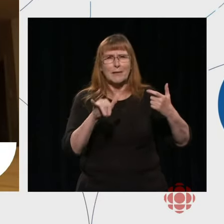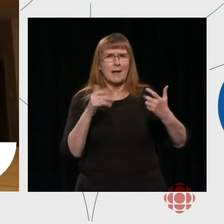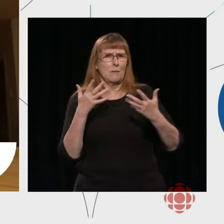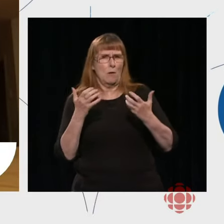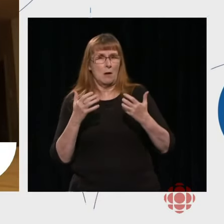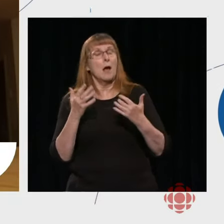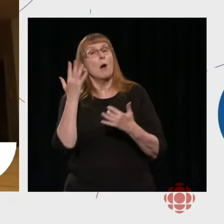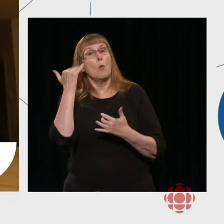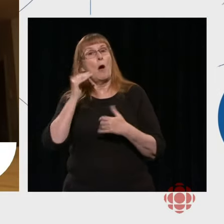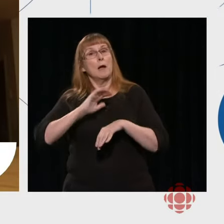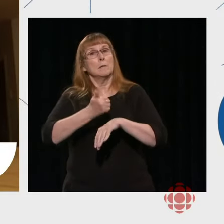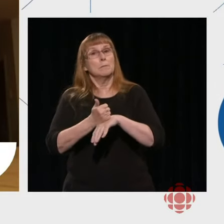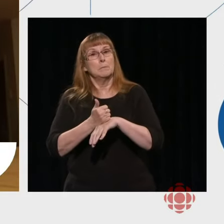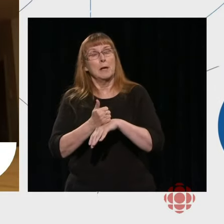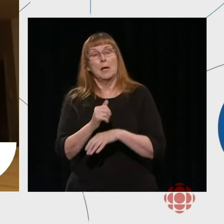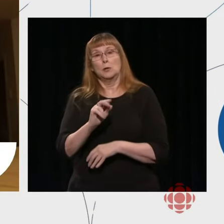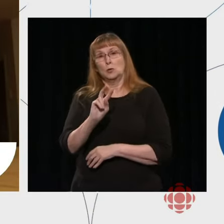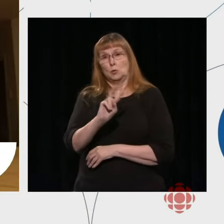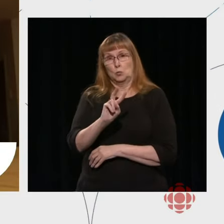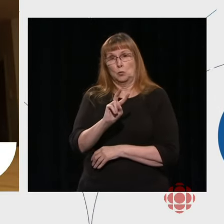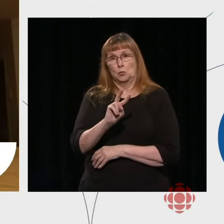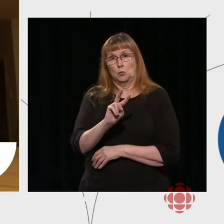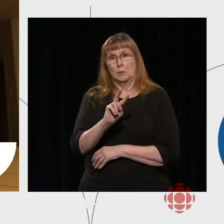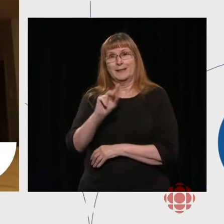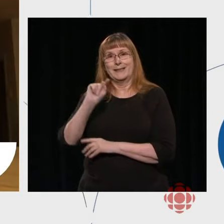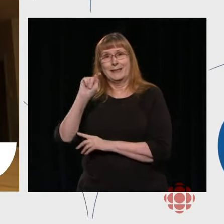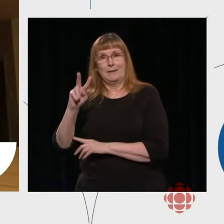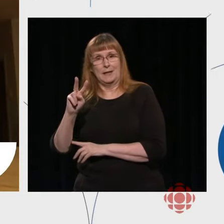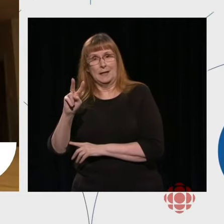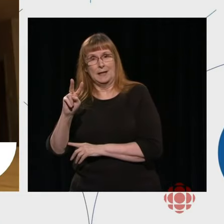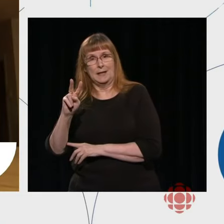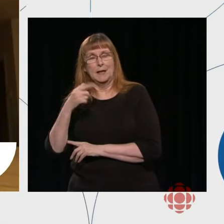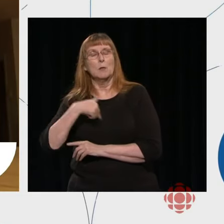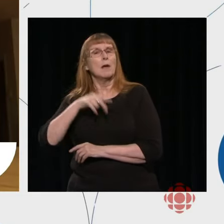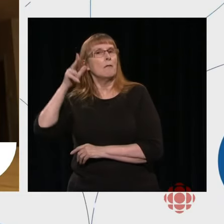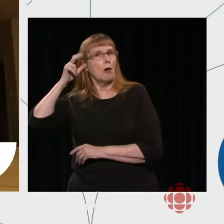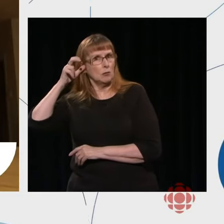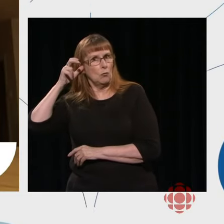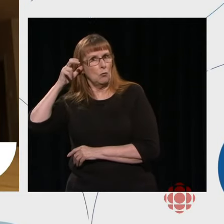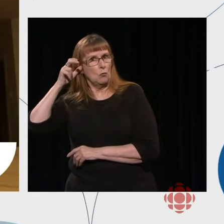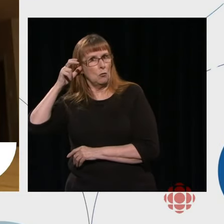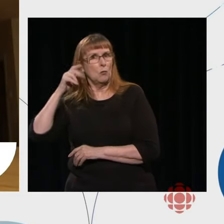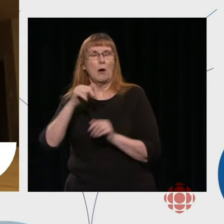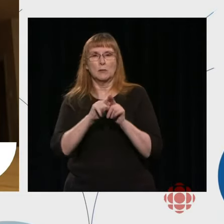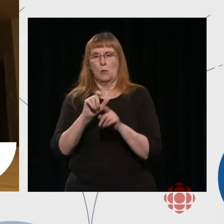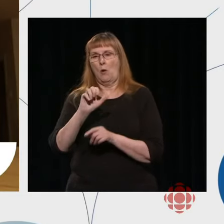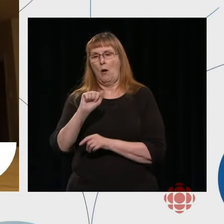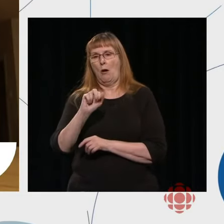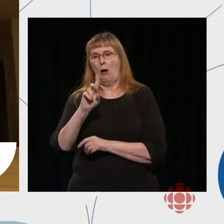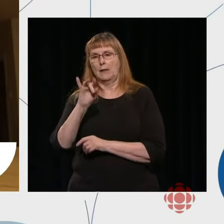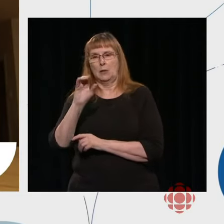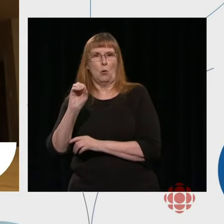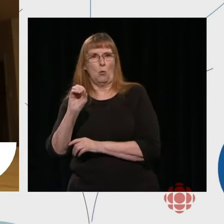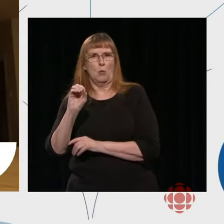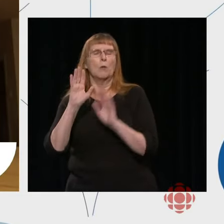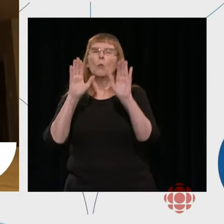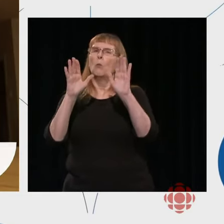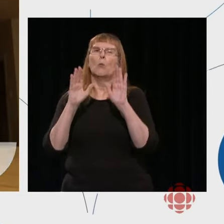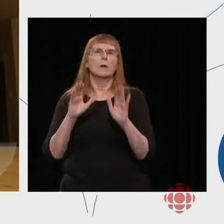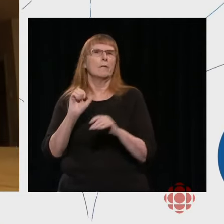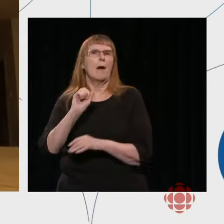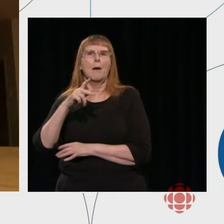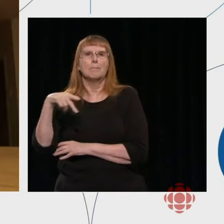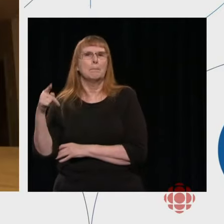2TV is something that now exists. We have Audio, and that's a great app to allow people to get content